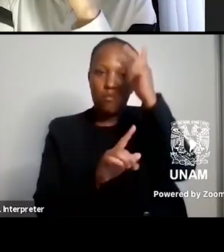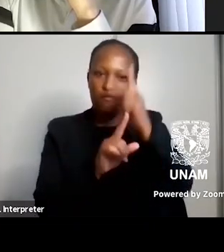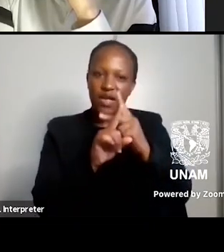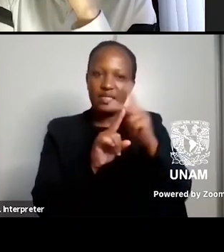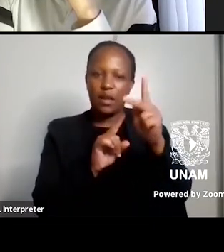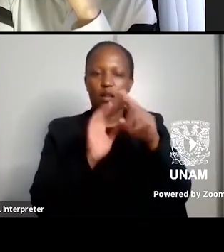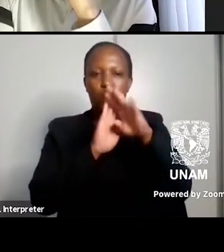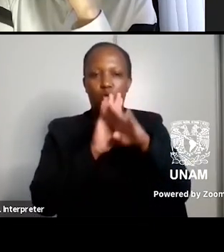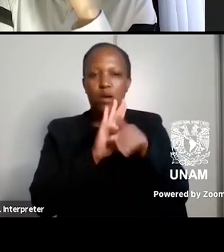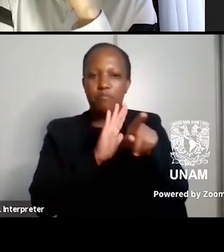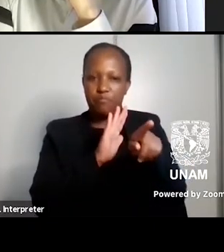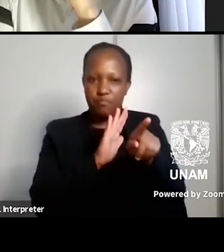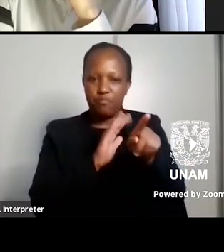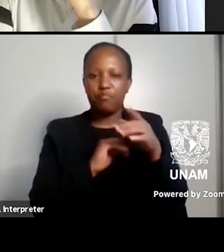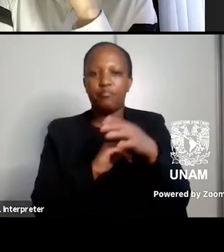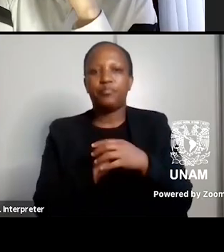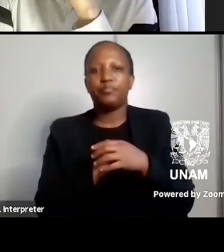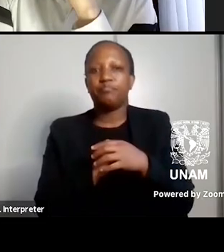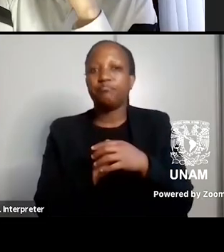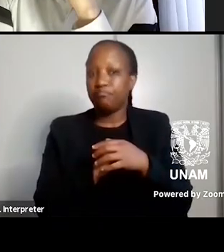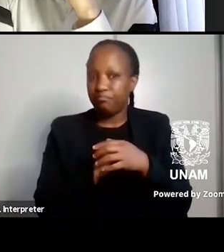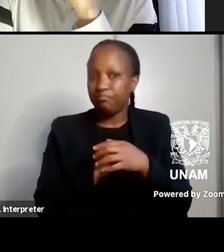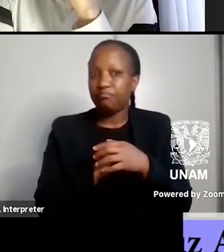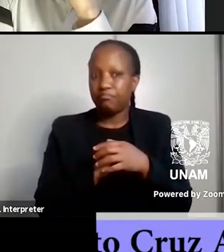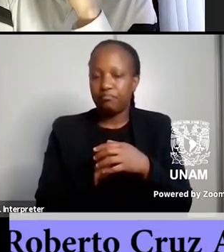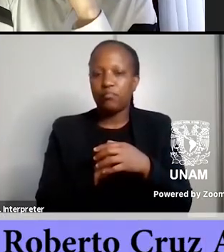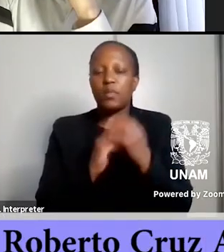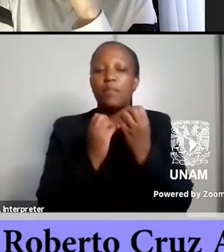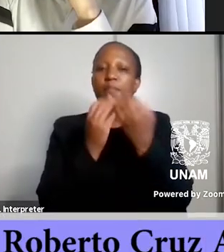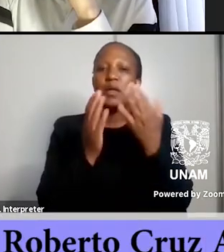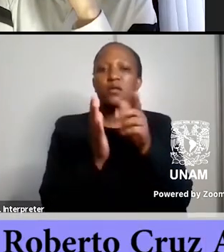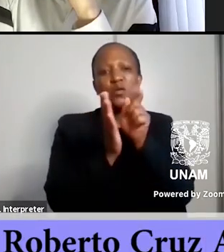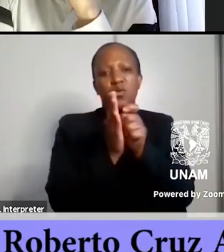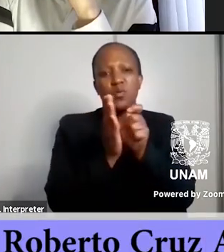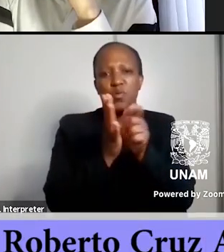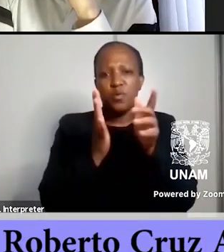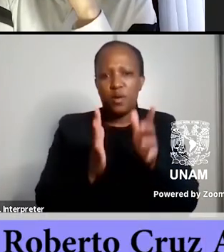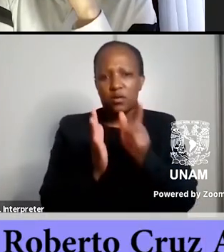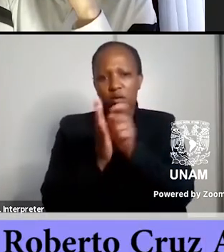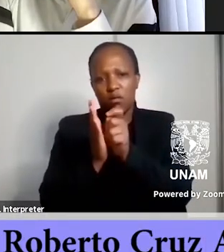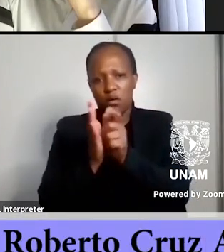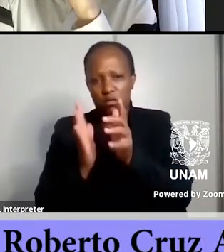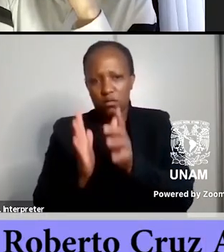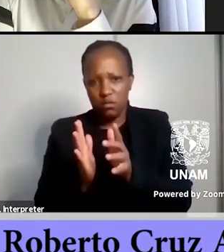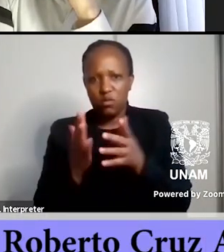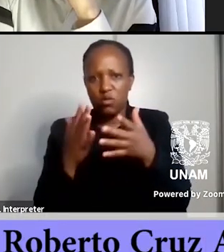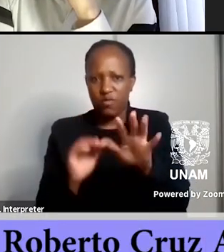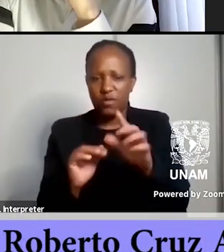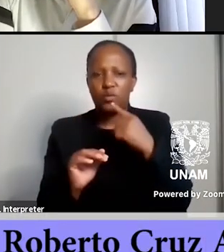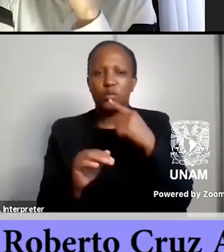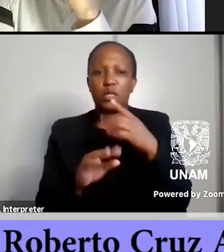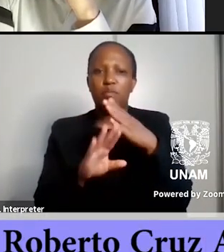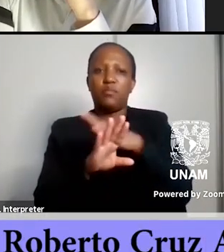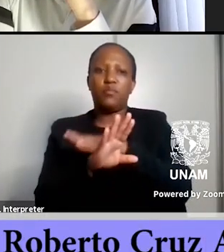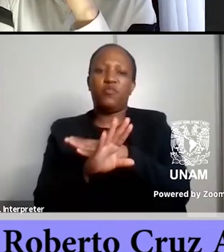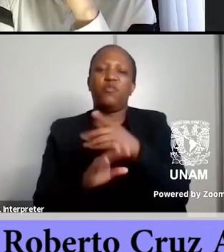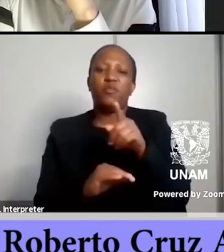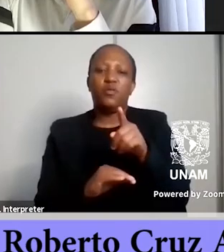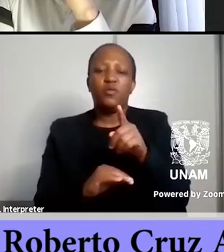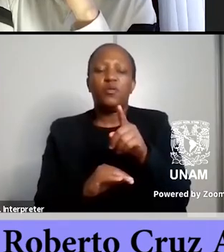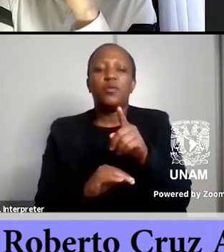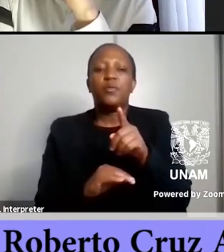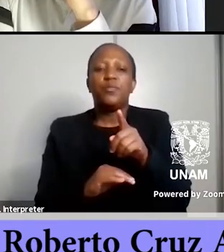um a lot of writers as I say that as as you uh said it also